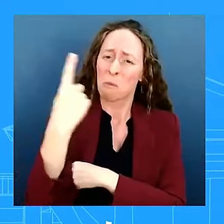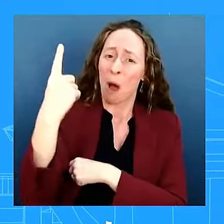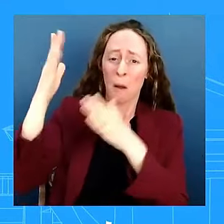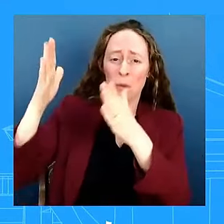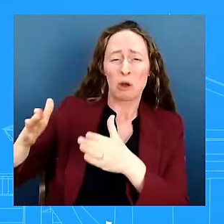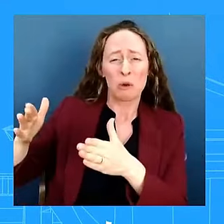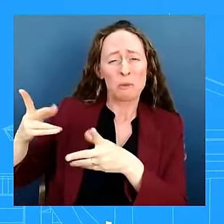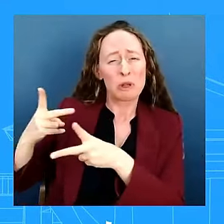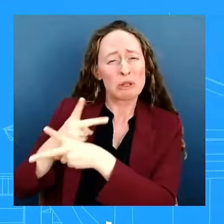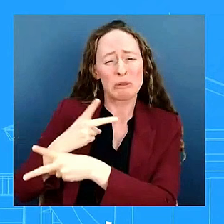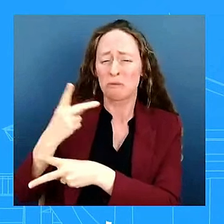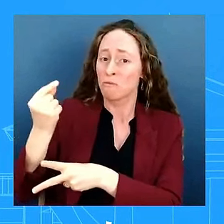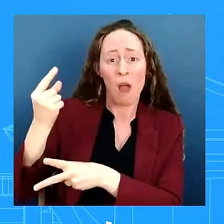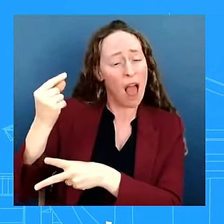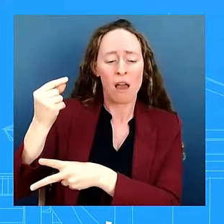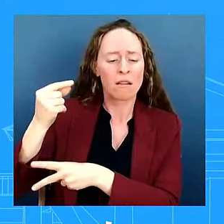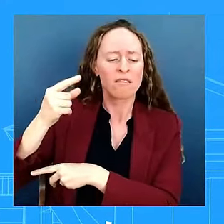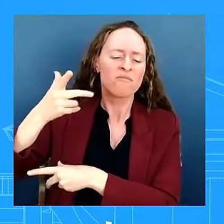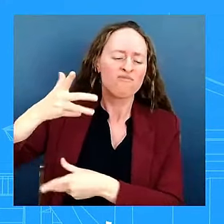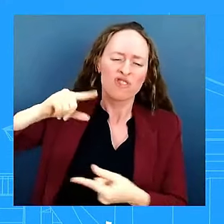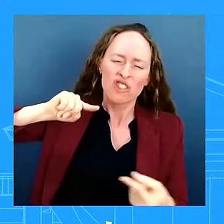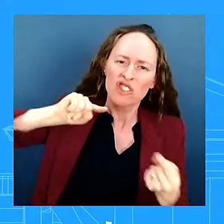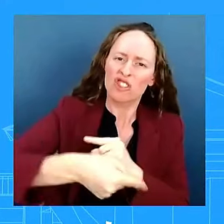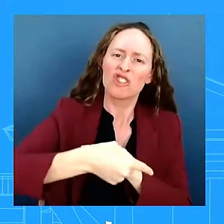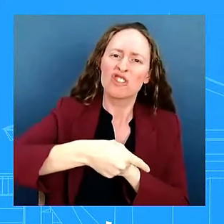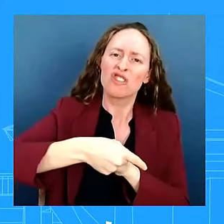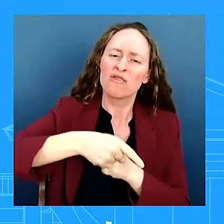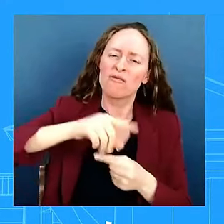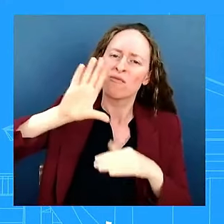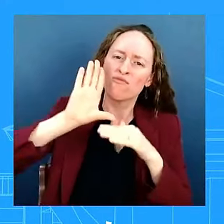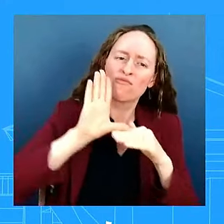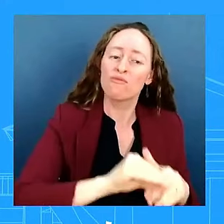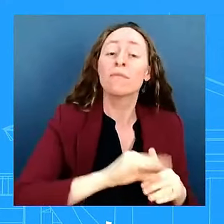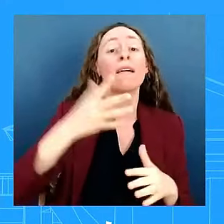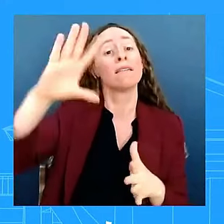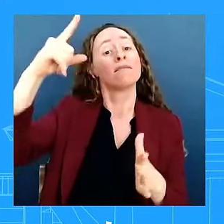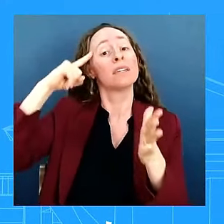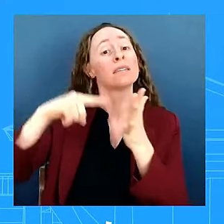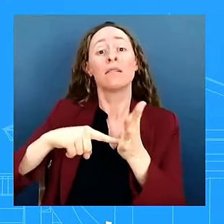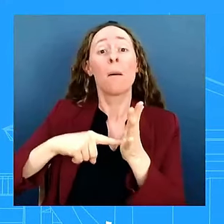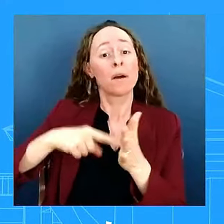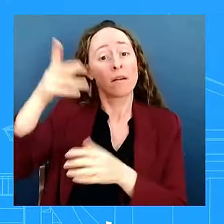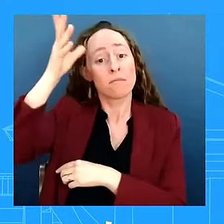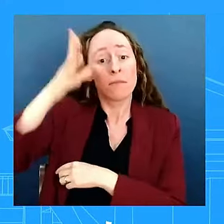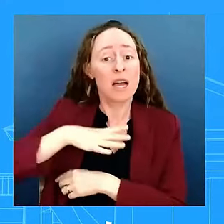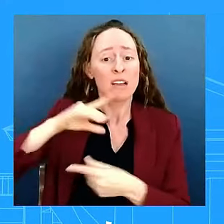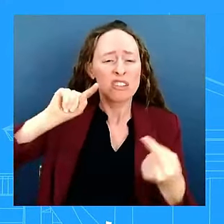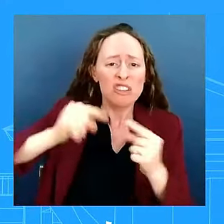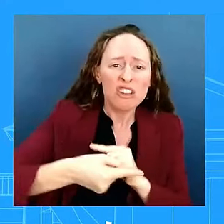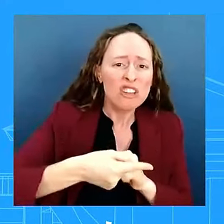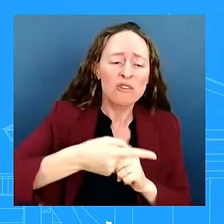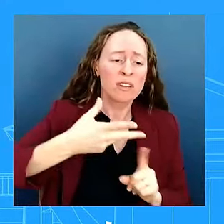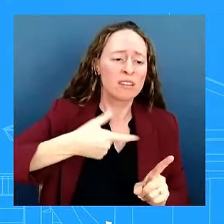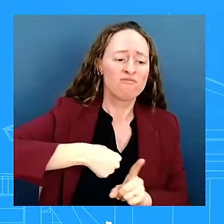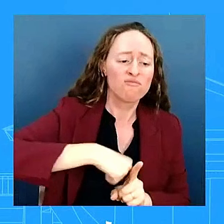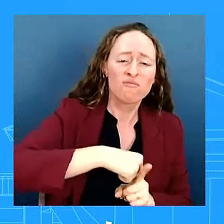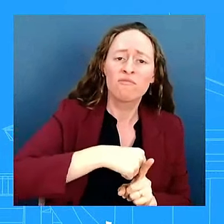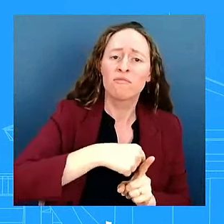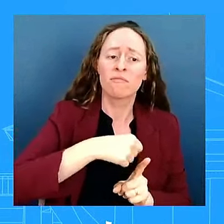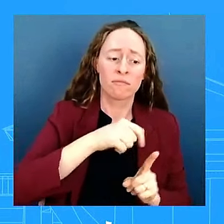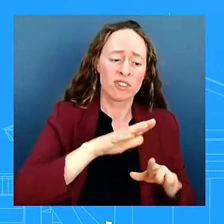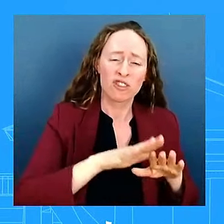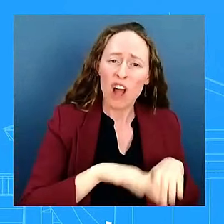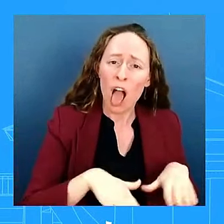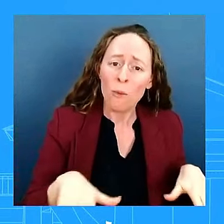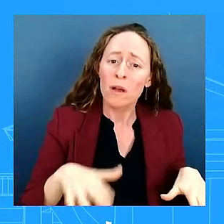to a woman or a child when he was a young man and serving as a u.s senator he saw how society looked